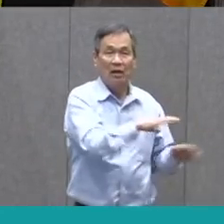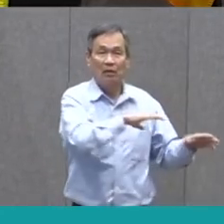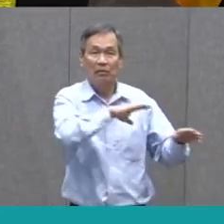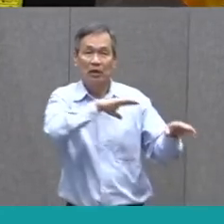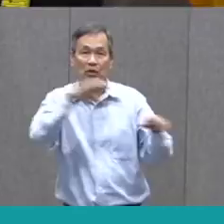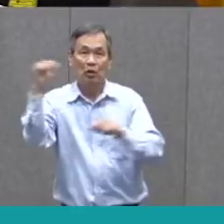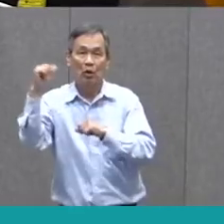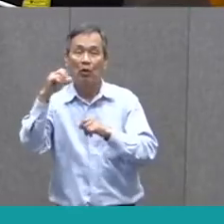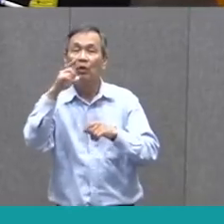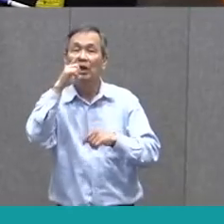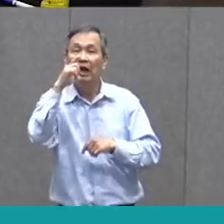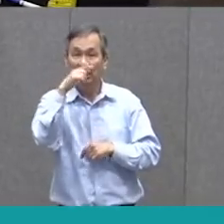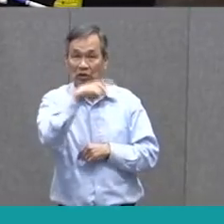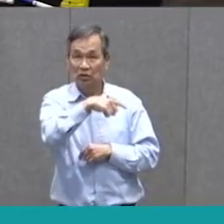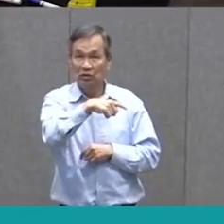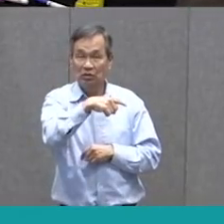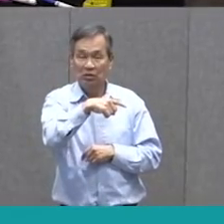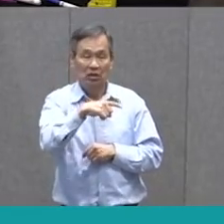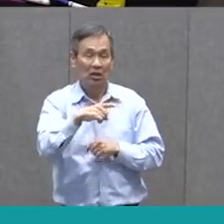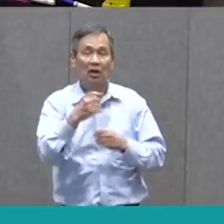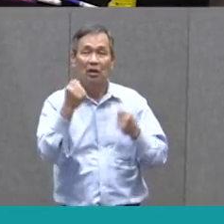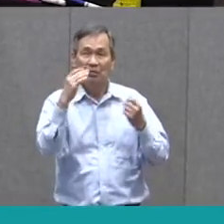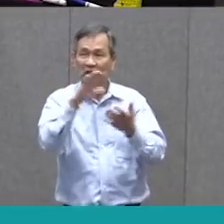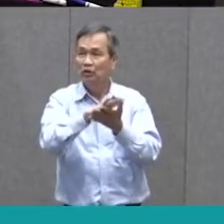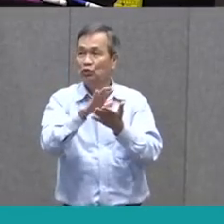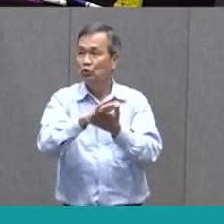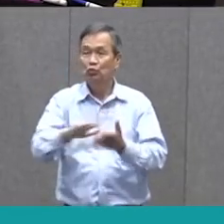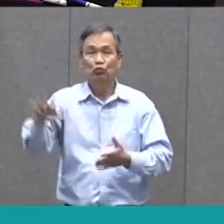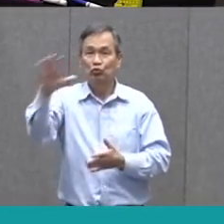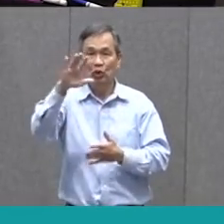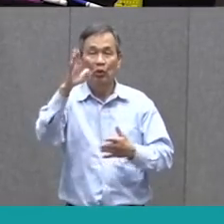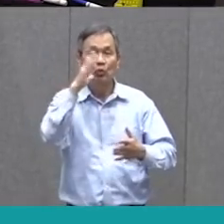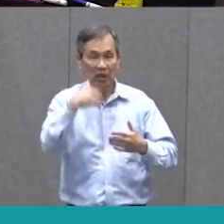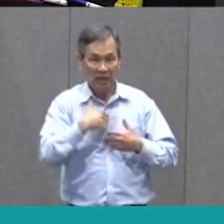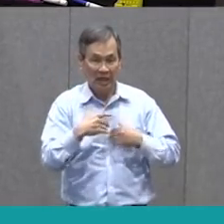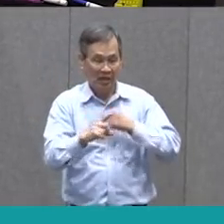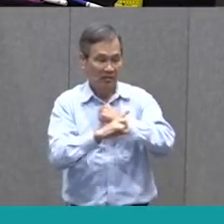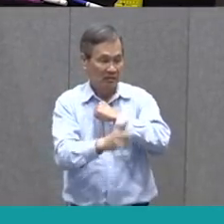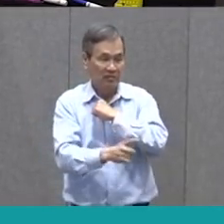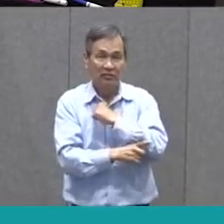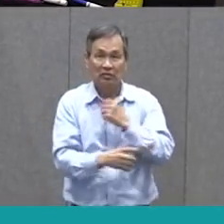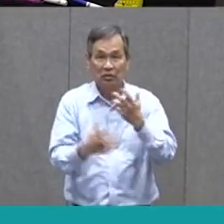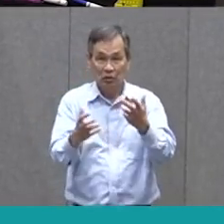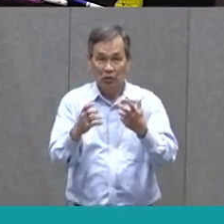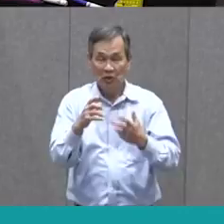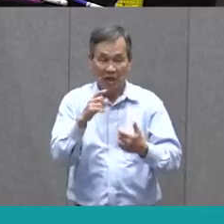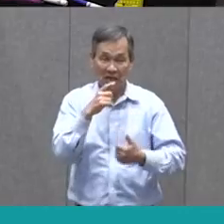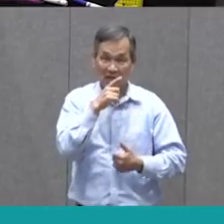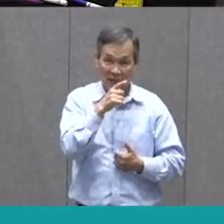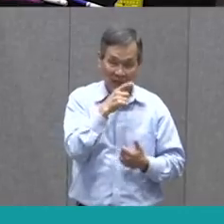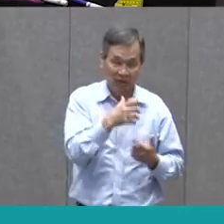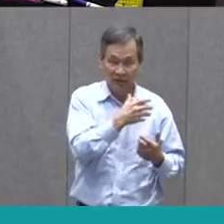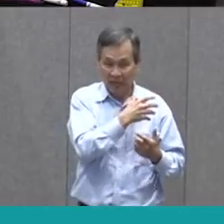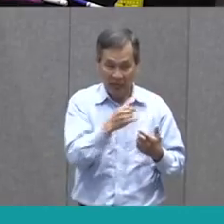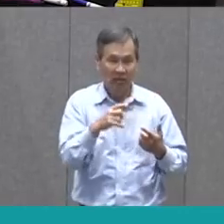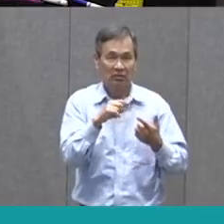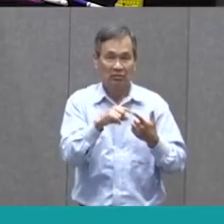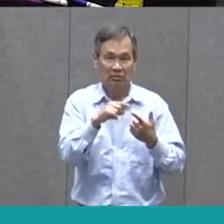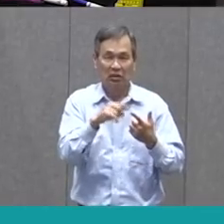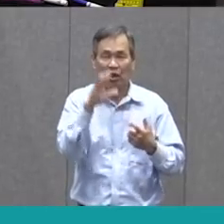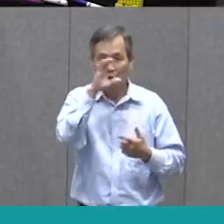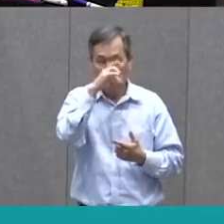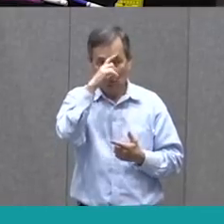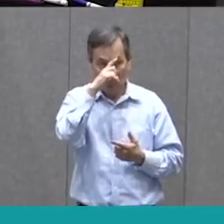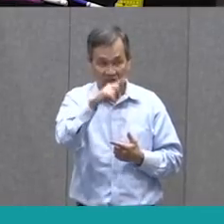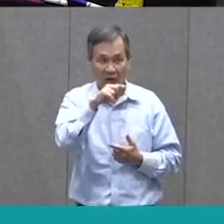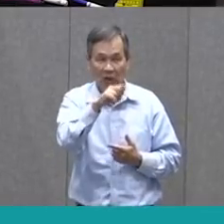that you will find at many schools around town. So, if you've gone to get a lunch, look for